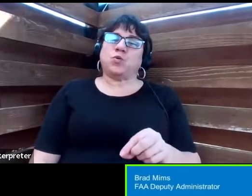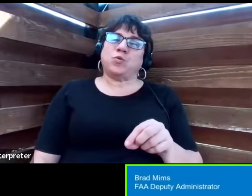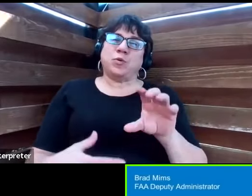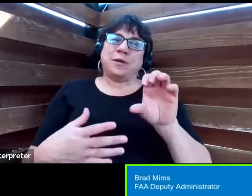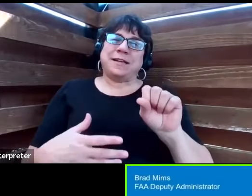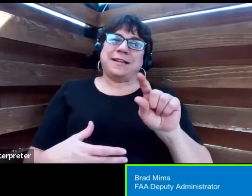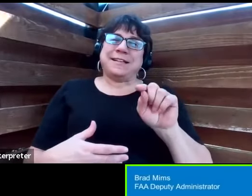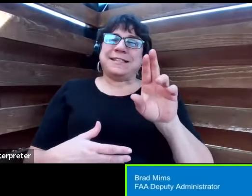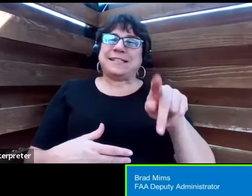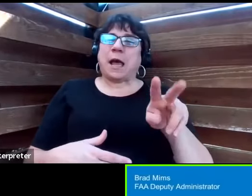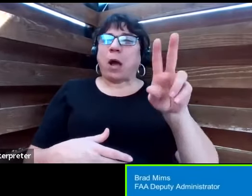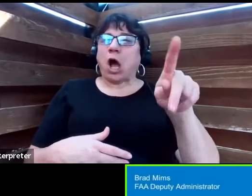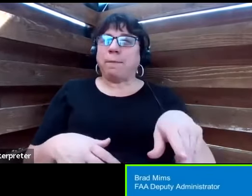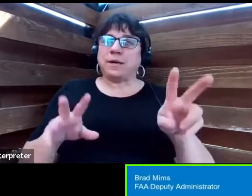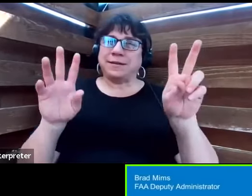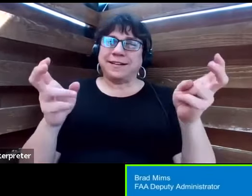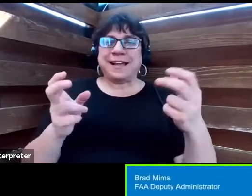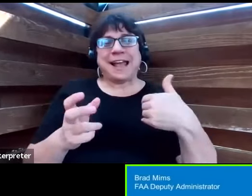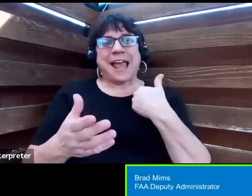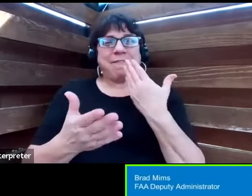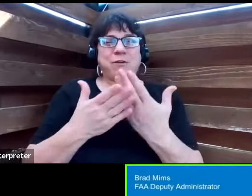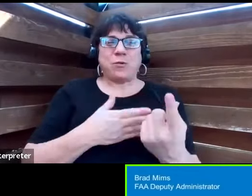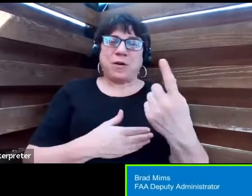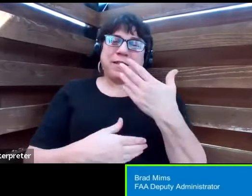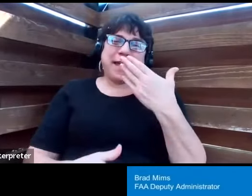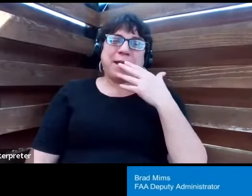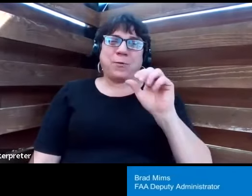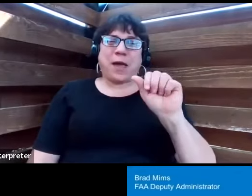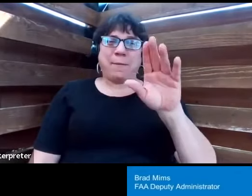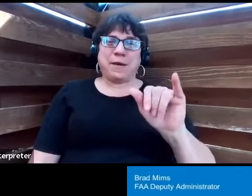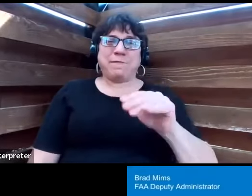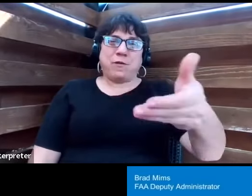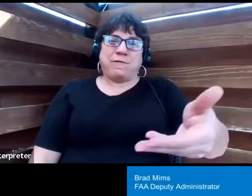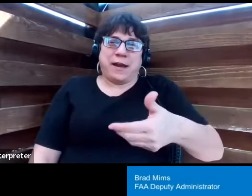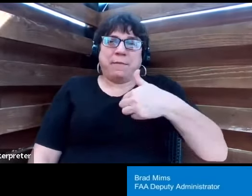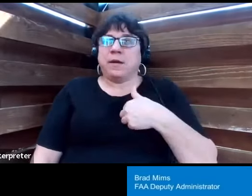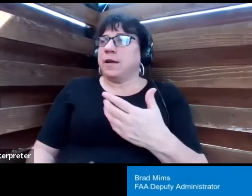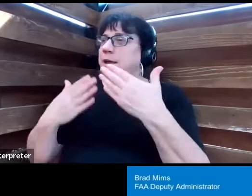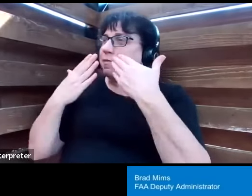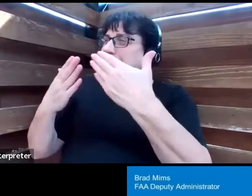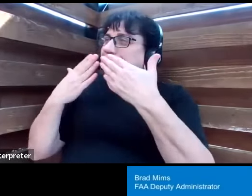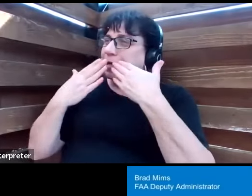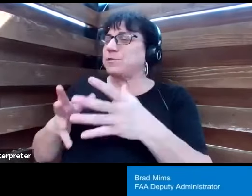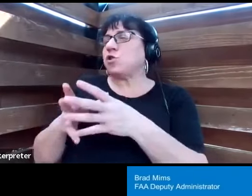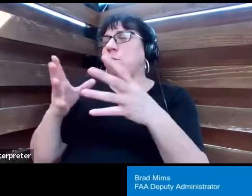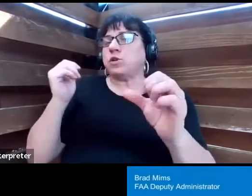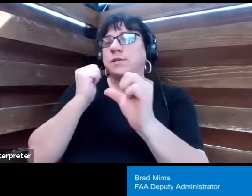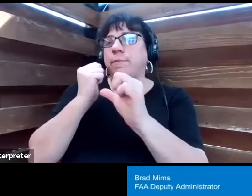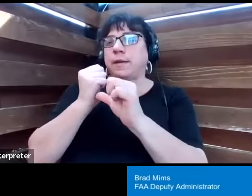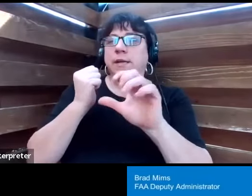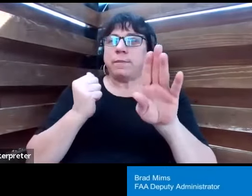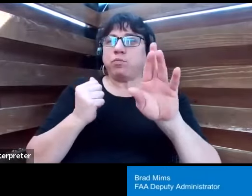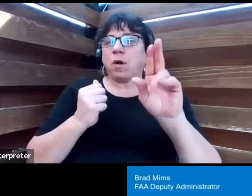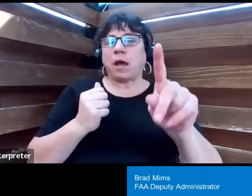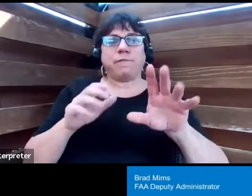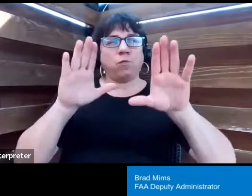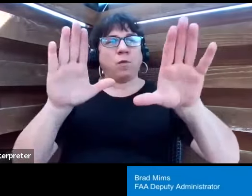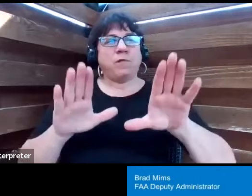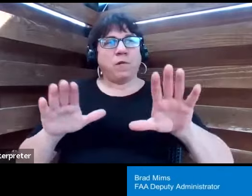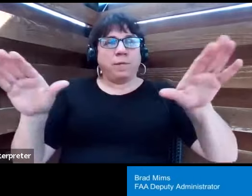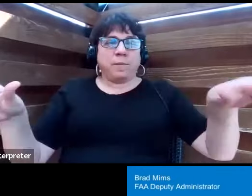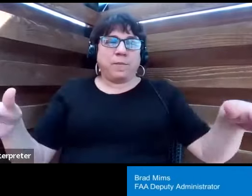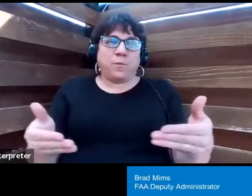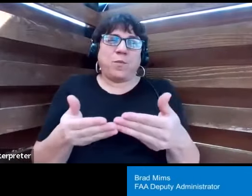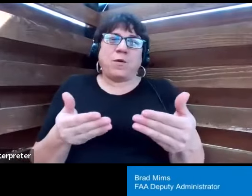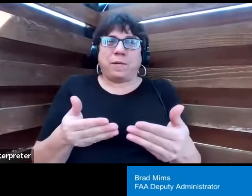Have a good one. Thank you so much, Abby, for having me today. Thank you so much, Jeopardy, Brad, for that wonderful welcome